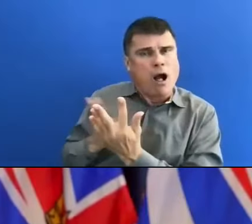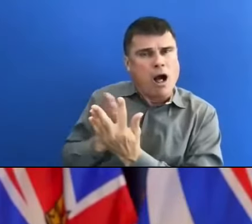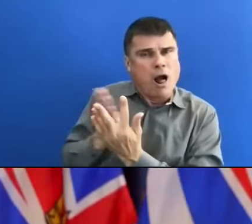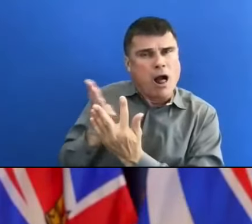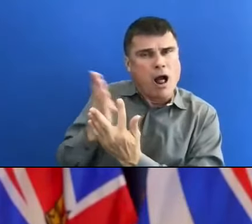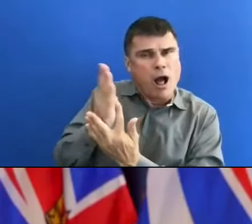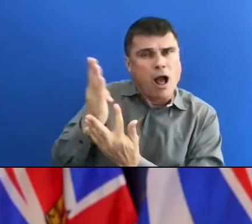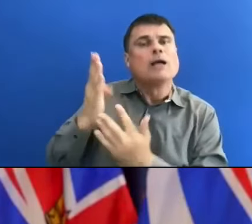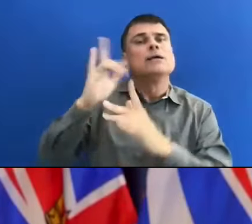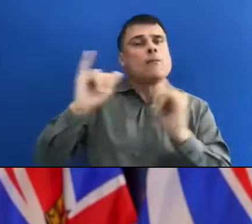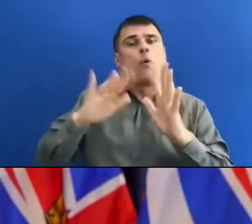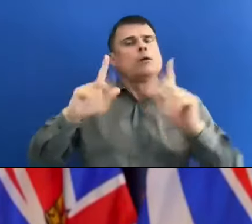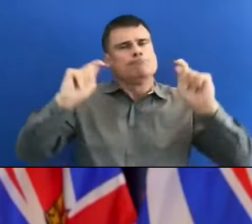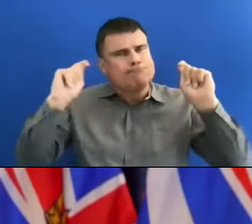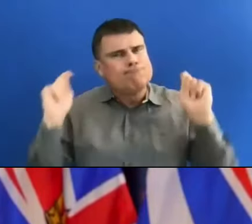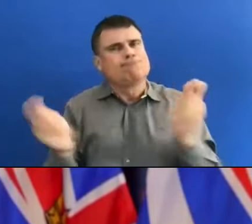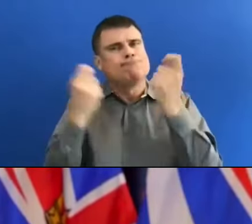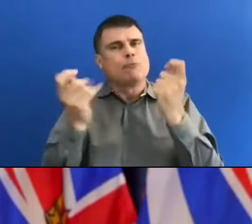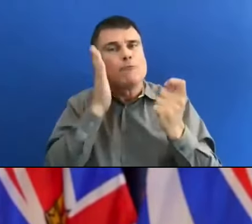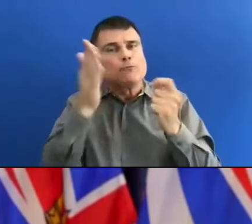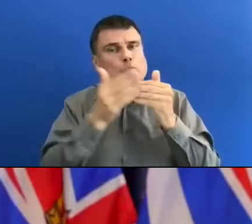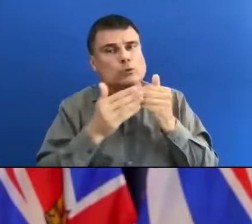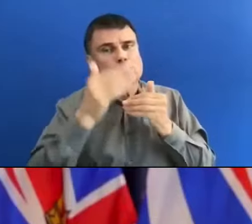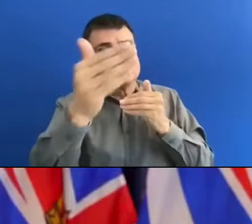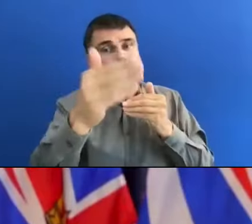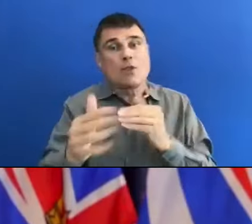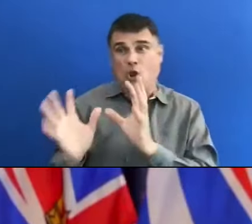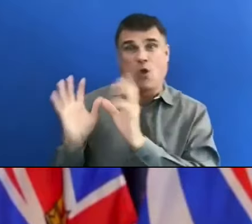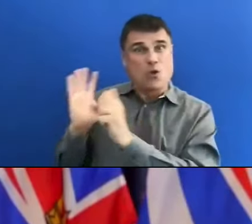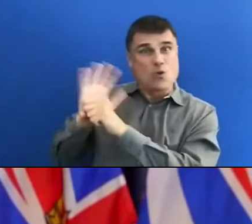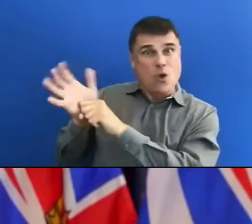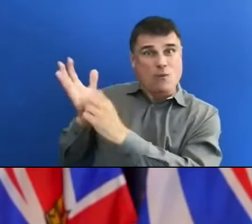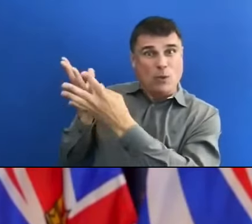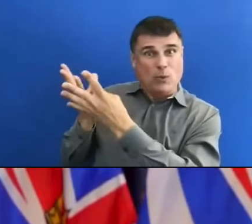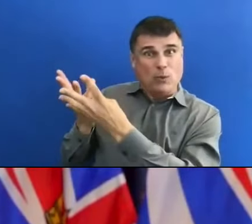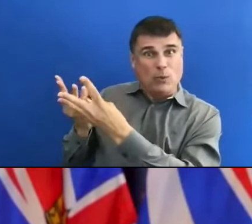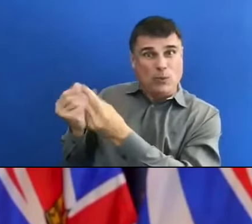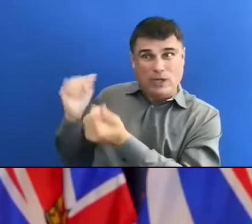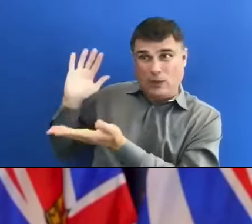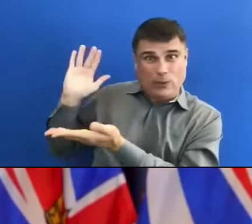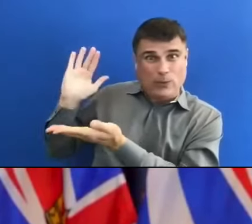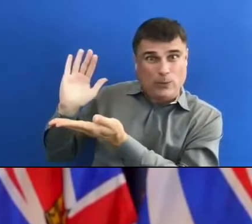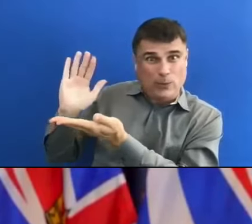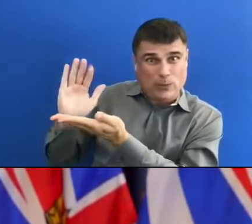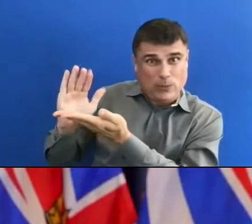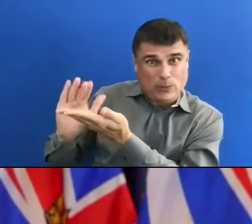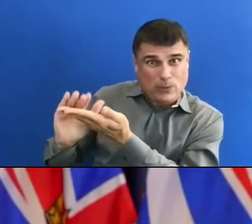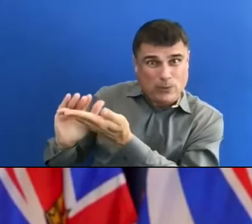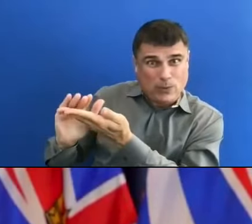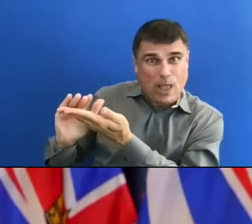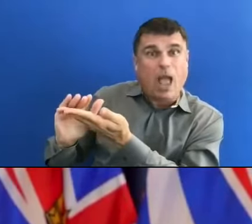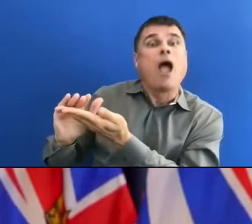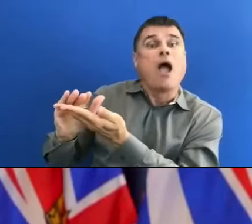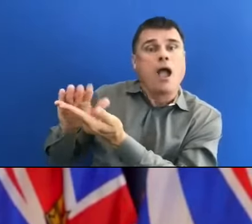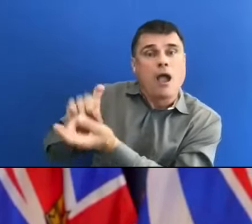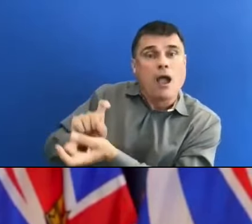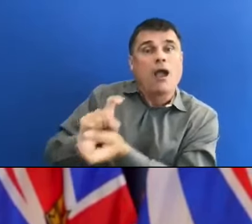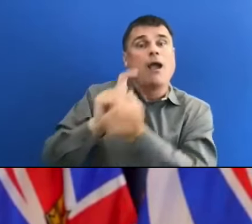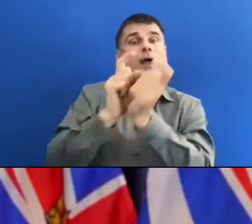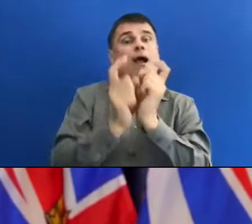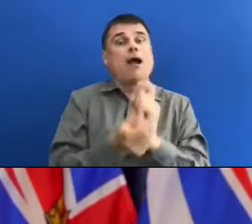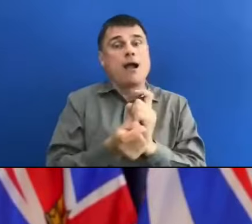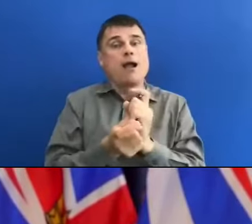To put COVID-19 behind us from a pandemic to a communicable disease. Which means keep washing or cleaning